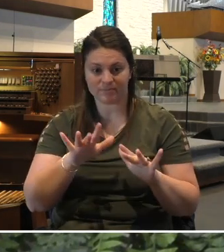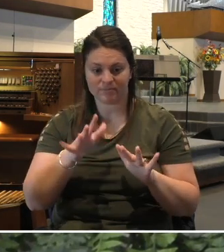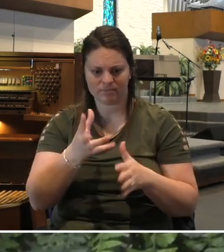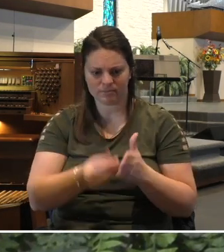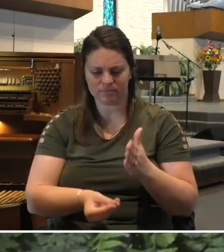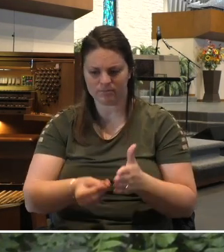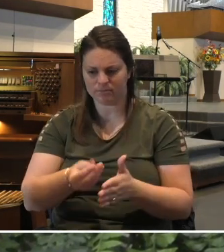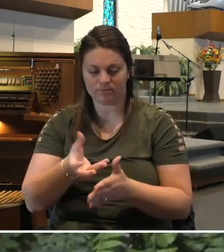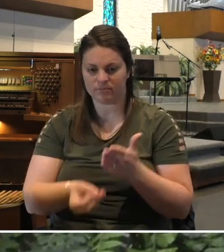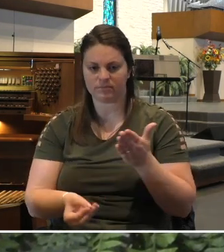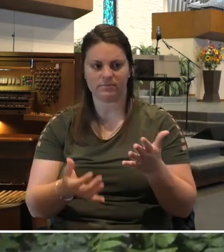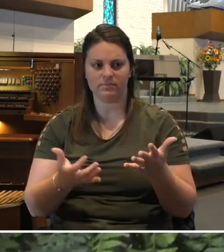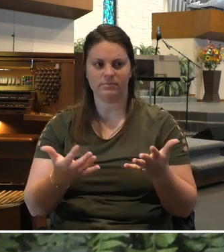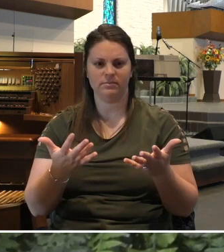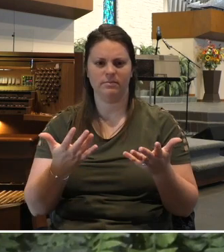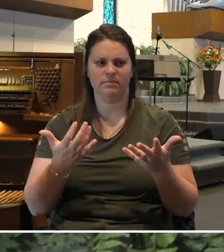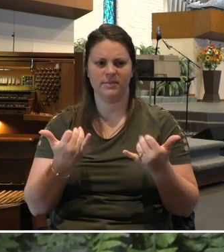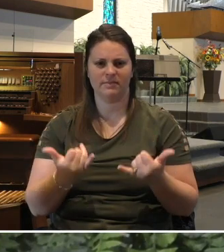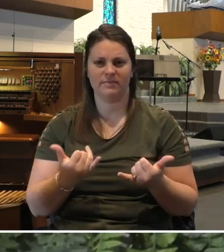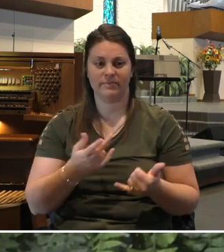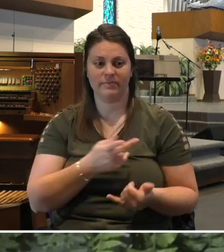complete outsiders.